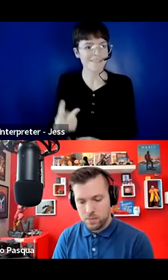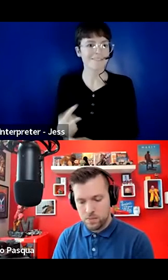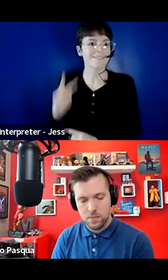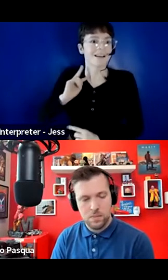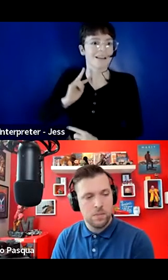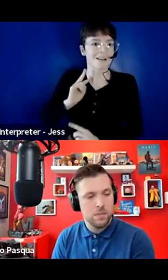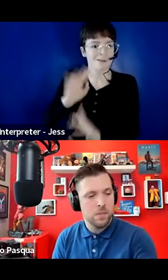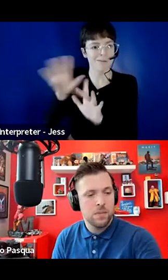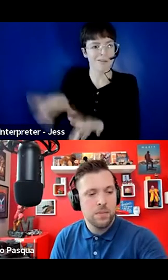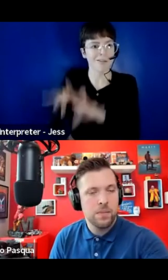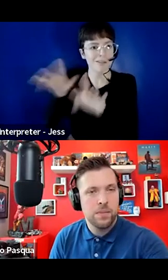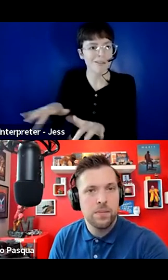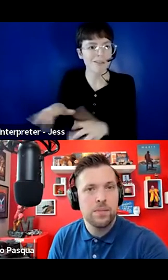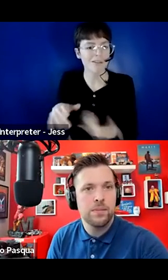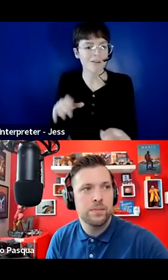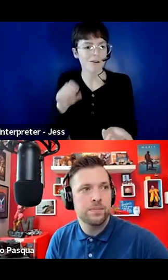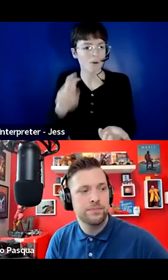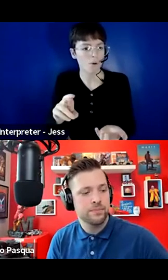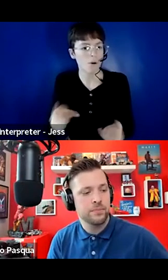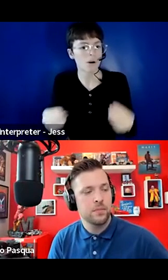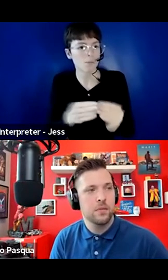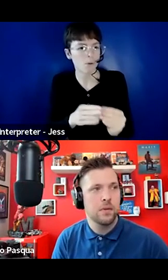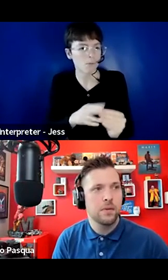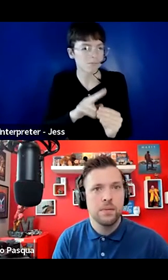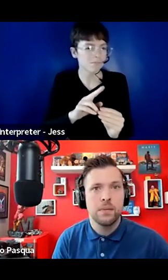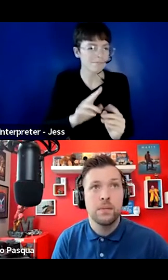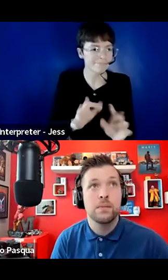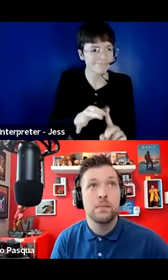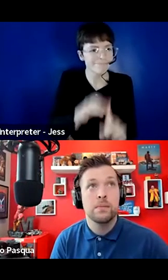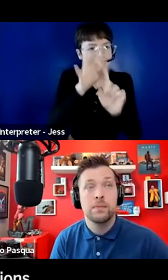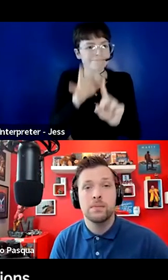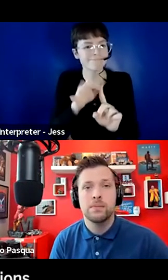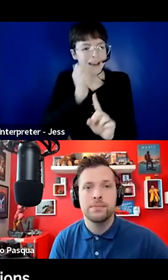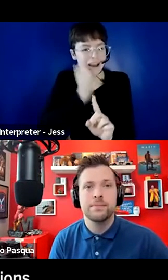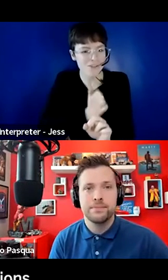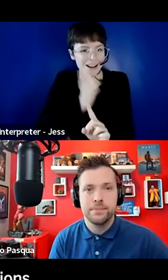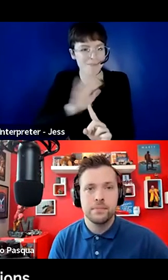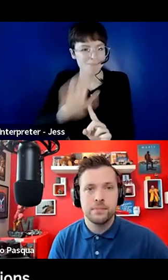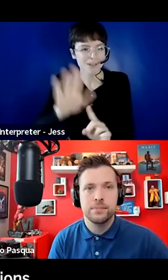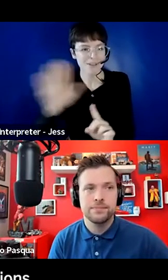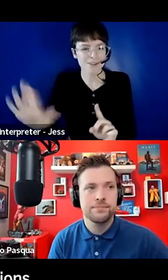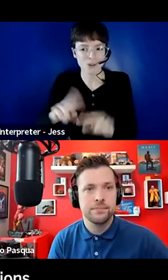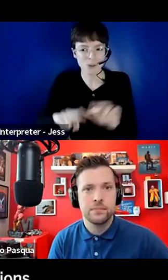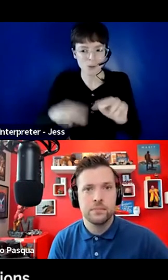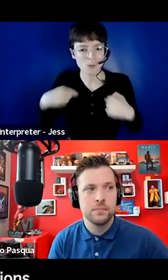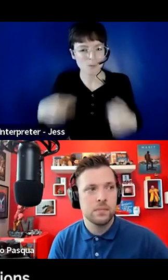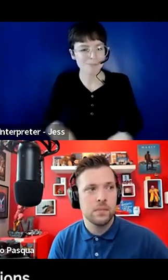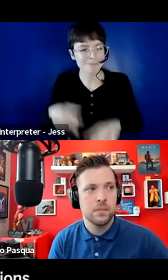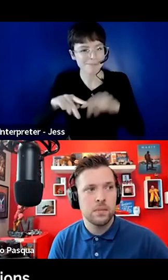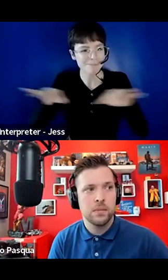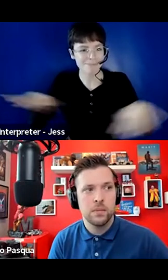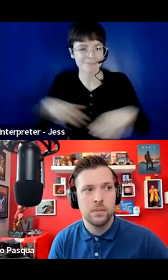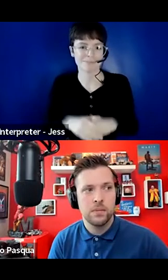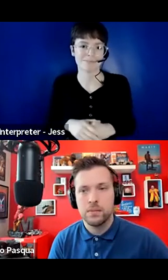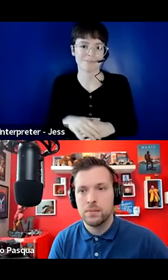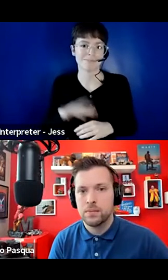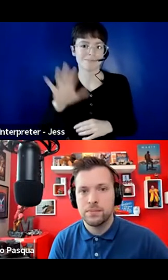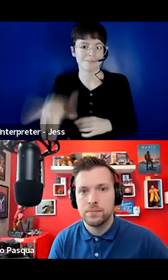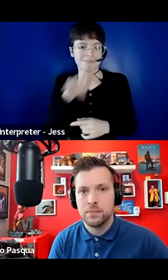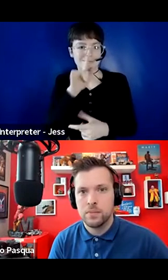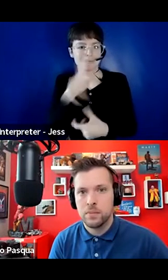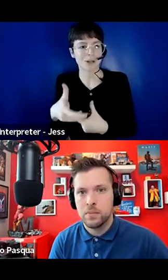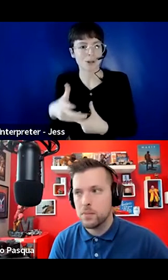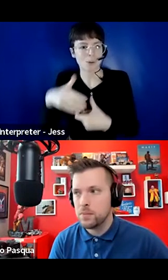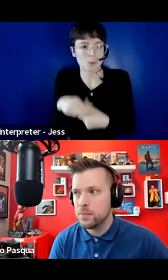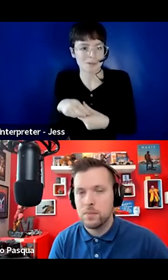uniqueness and the everydayness of the human experience? These, to me, are some inclusion decisions that we are empowered to make